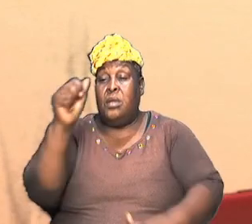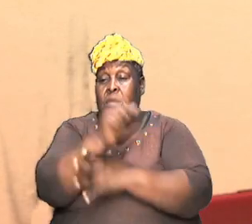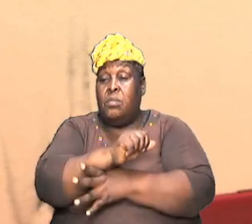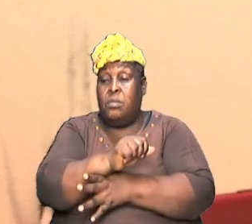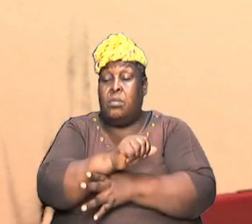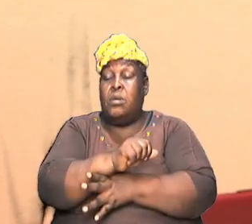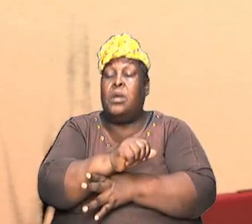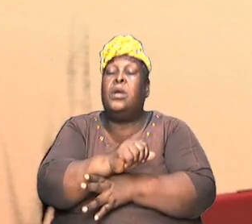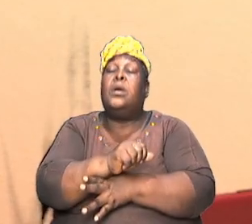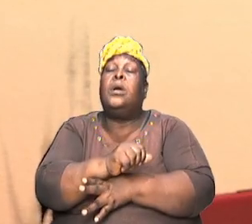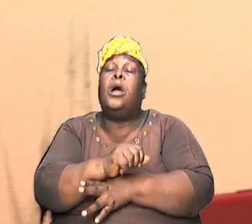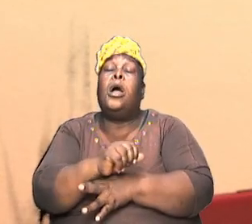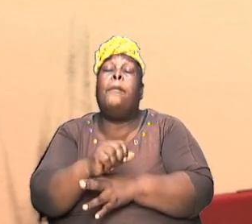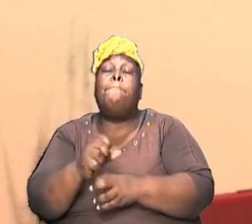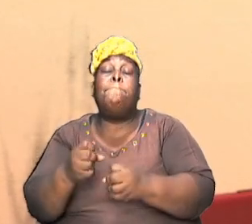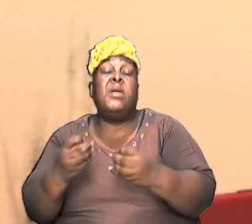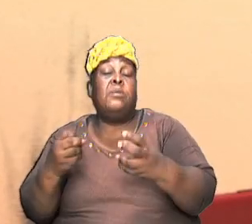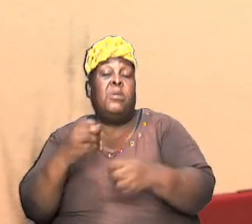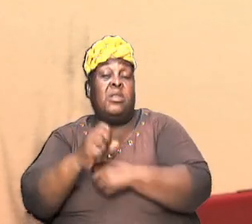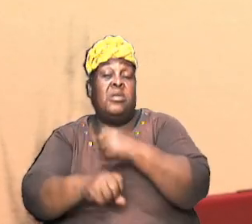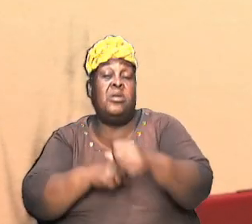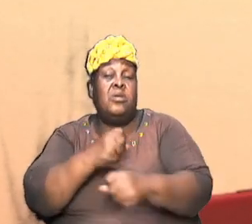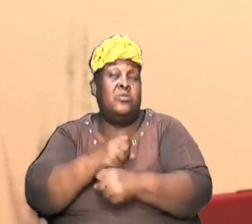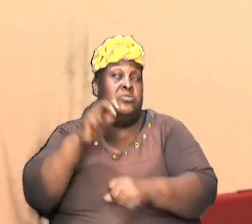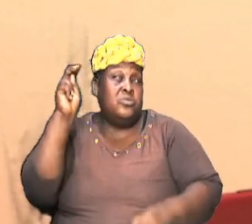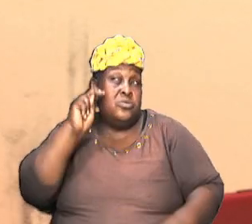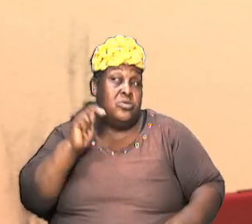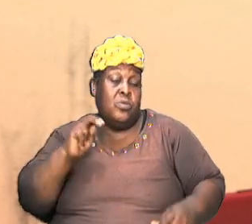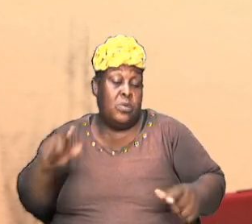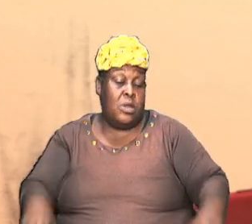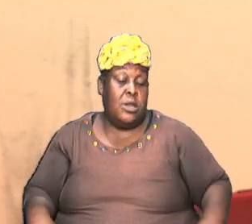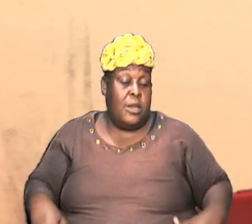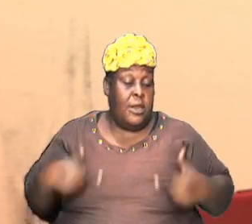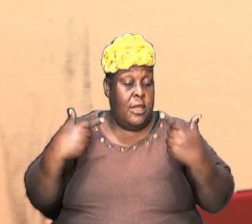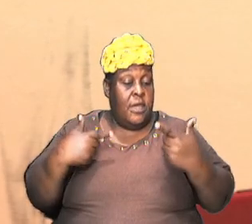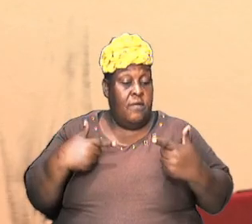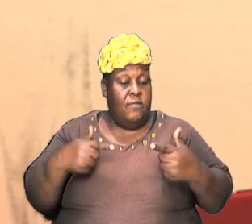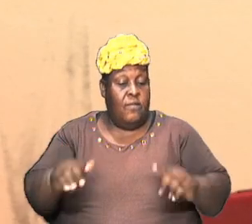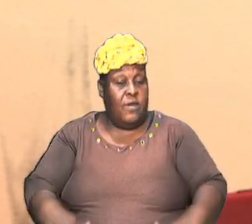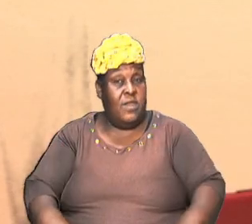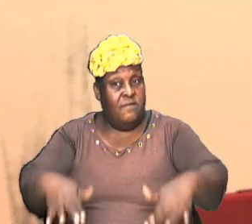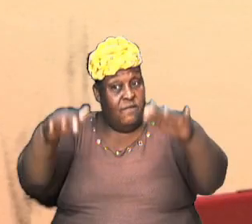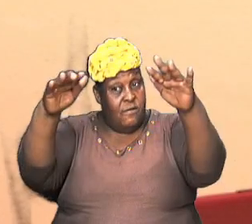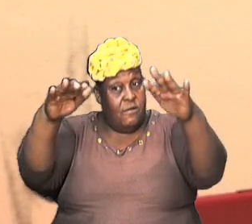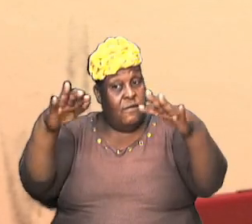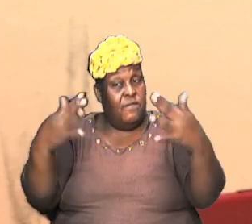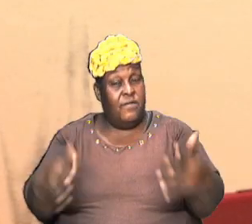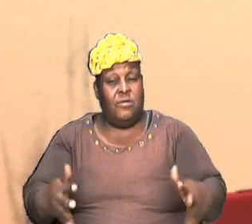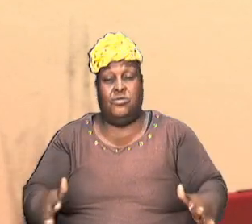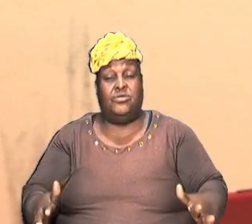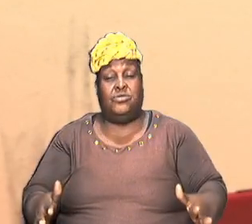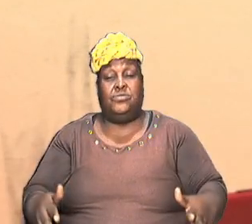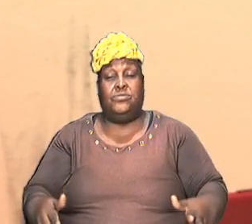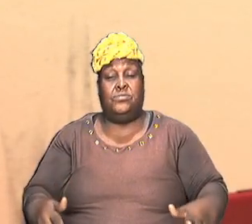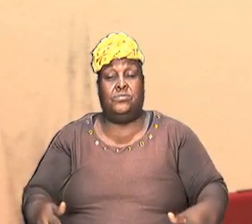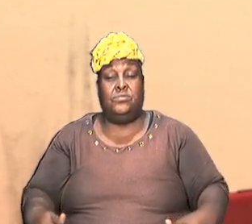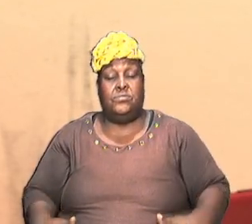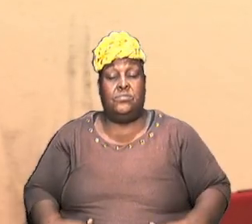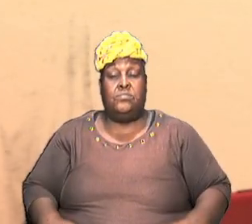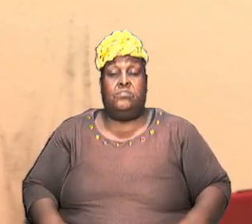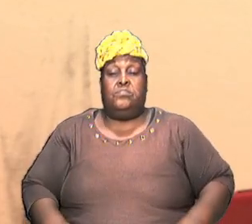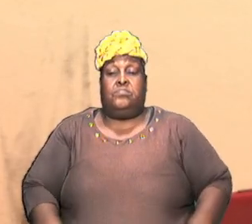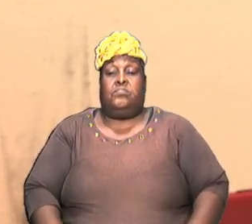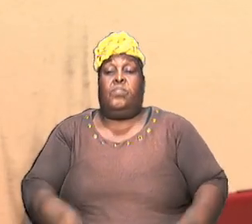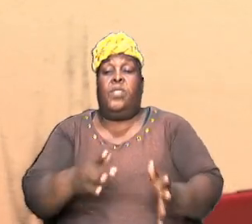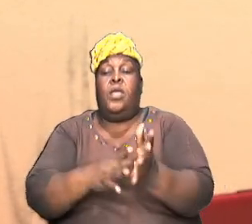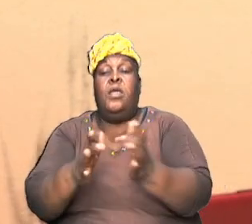shows the amount of years that Noah lived after the flood so they intersected at some point but